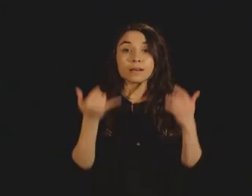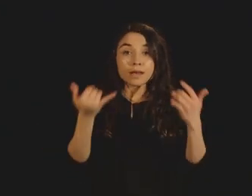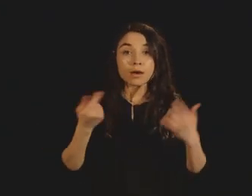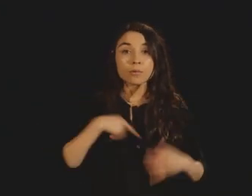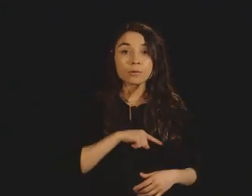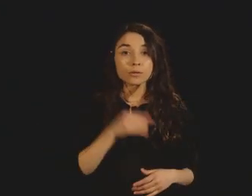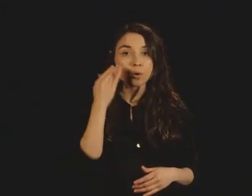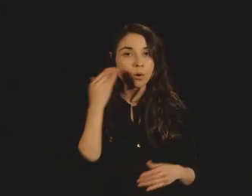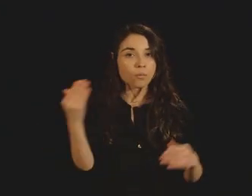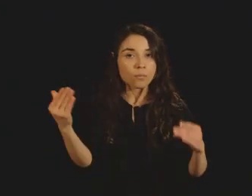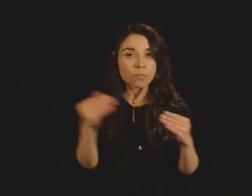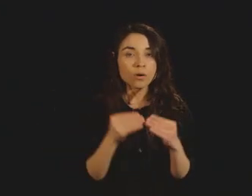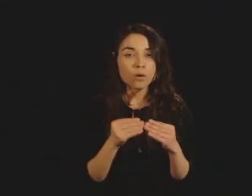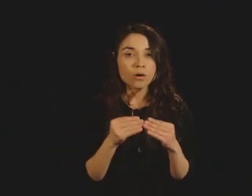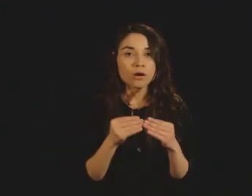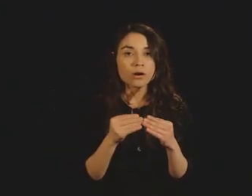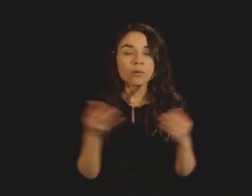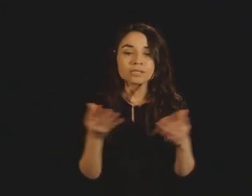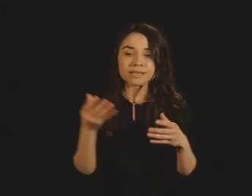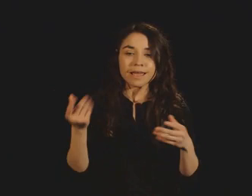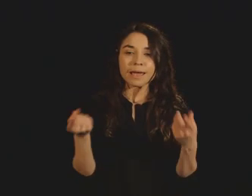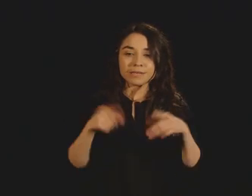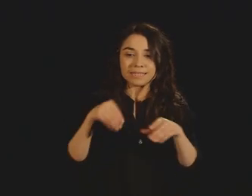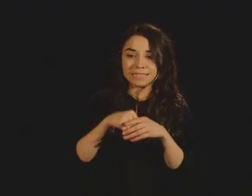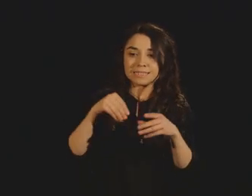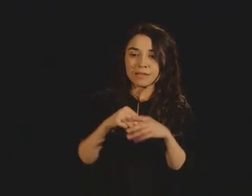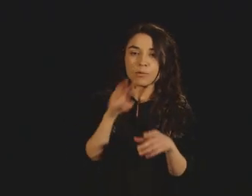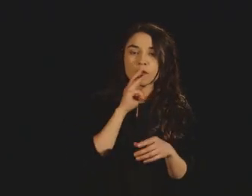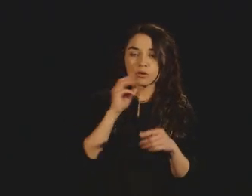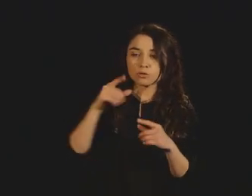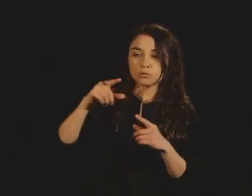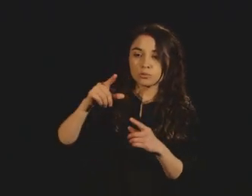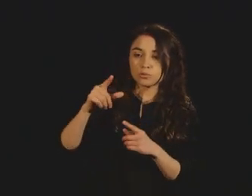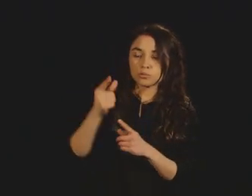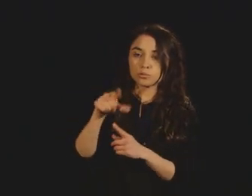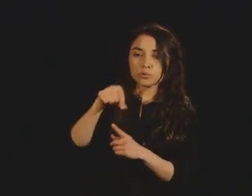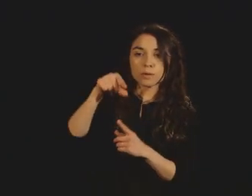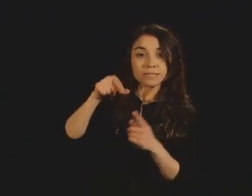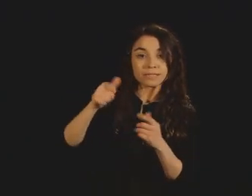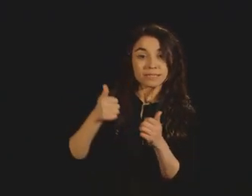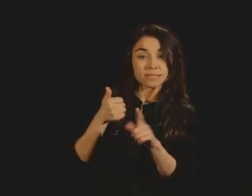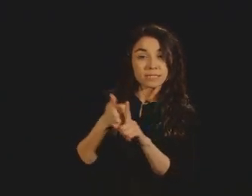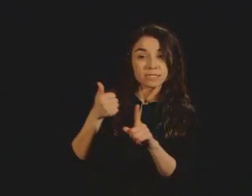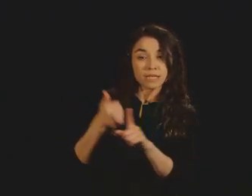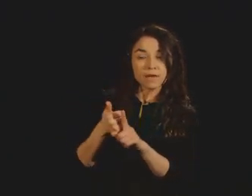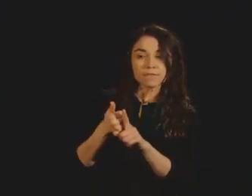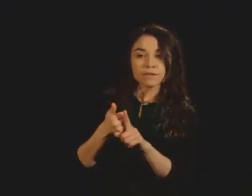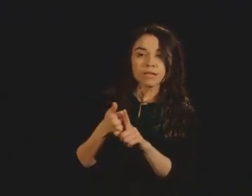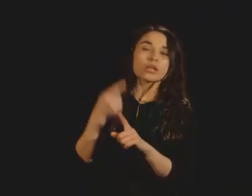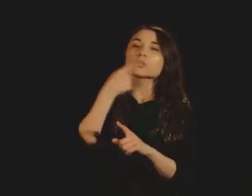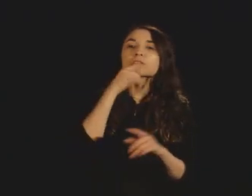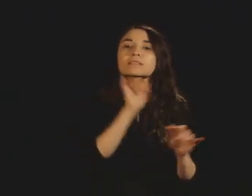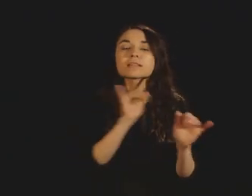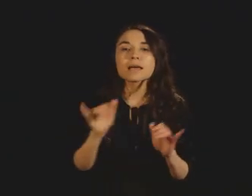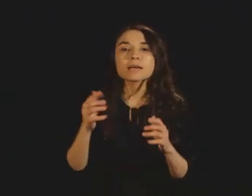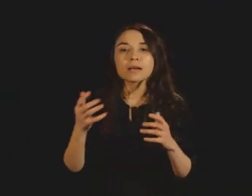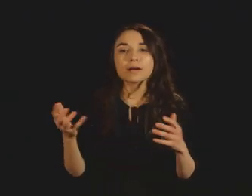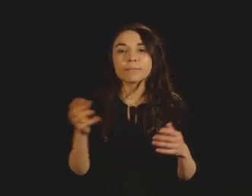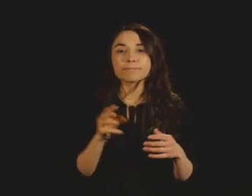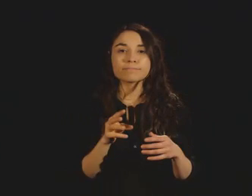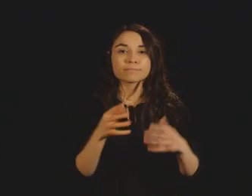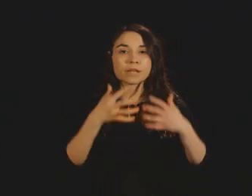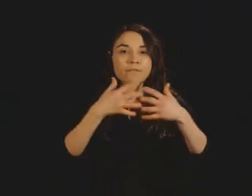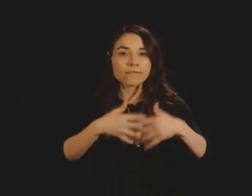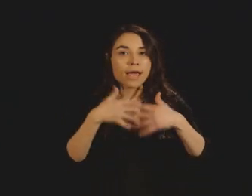droplet, is almost like a little chemical factory. And once things can get in, like gases are constantly bombarding those droplets,